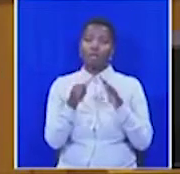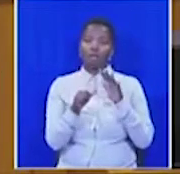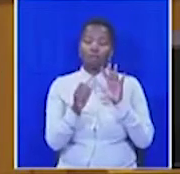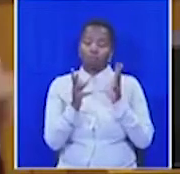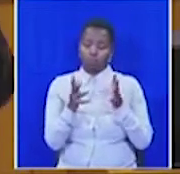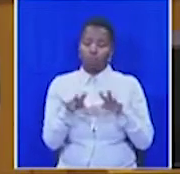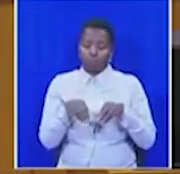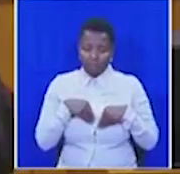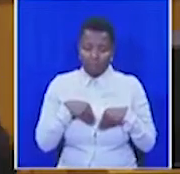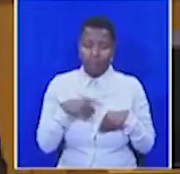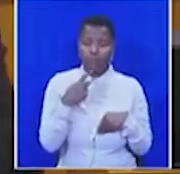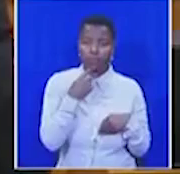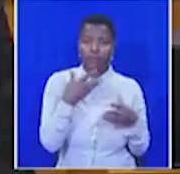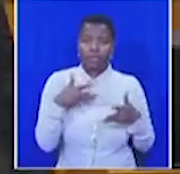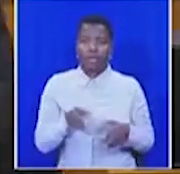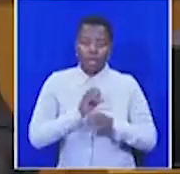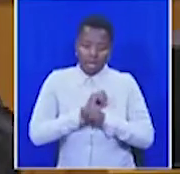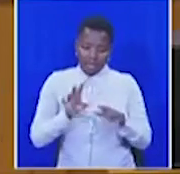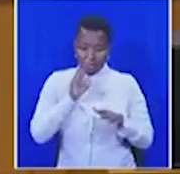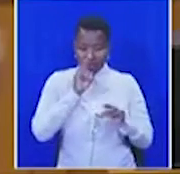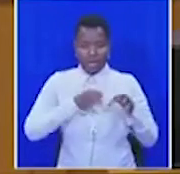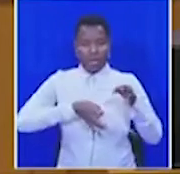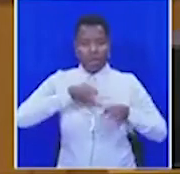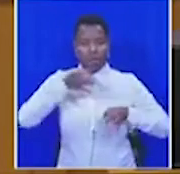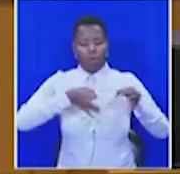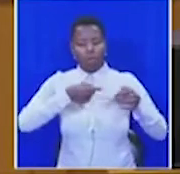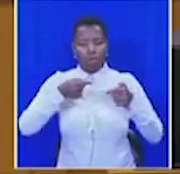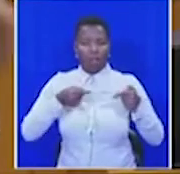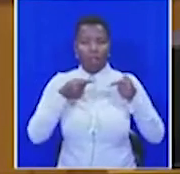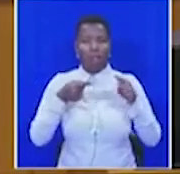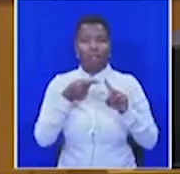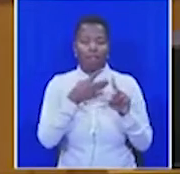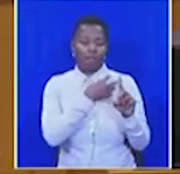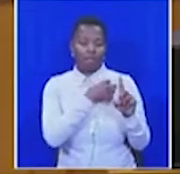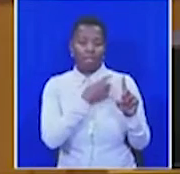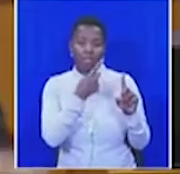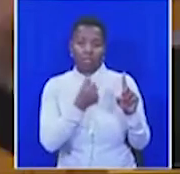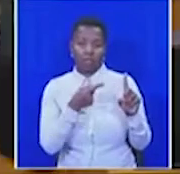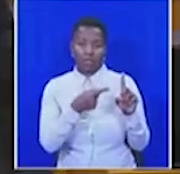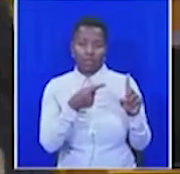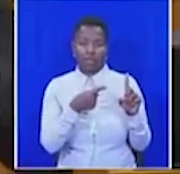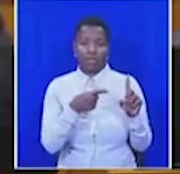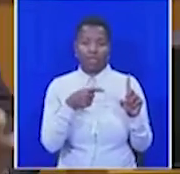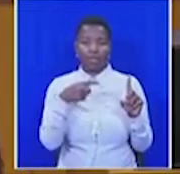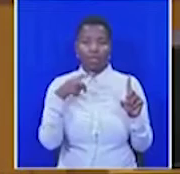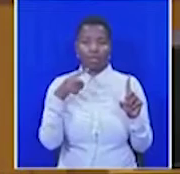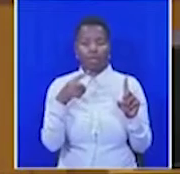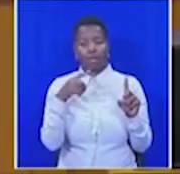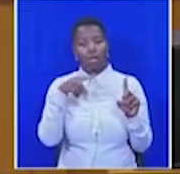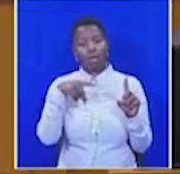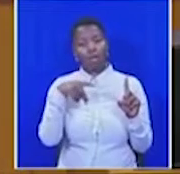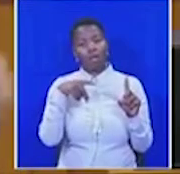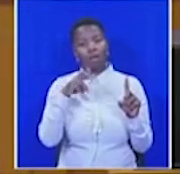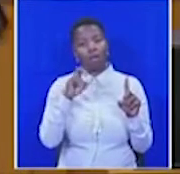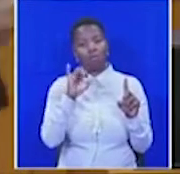by launching a full-scale political assault on the Minister of Finance, Praveen Gordhan. Deliberately generating